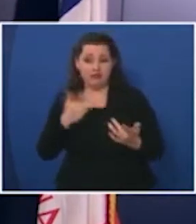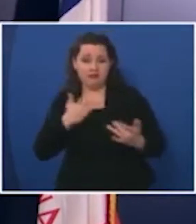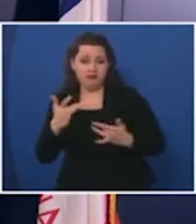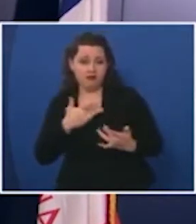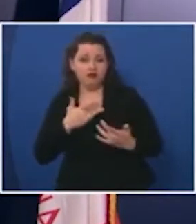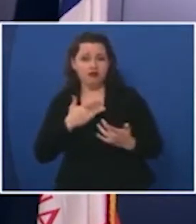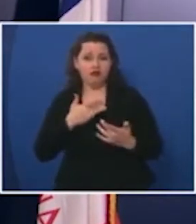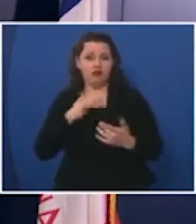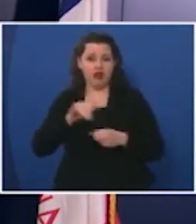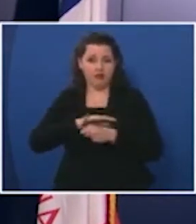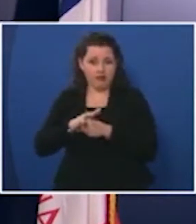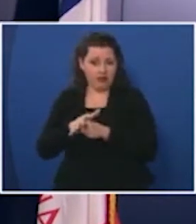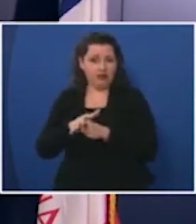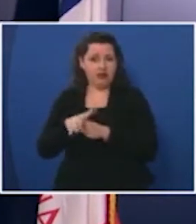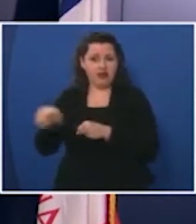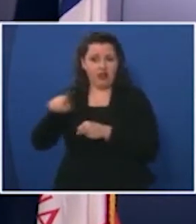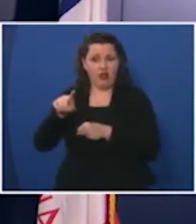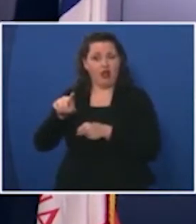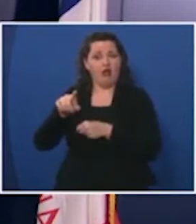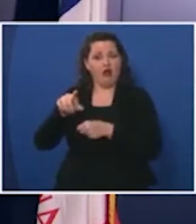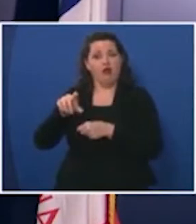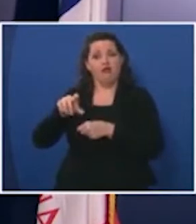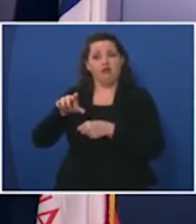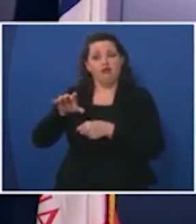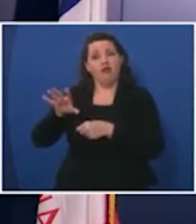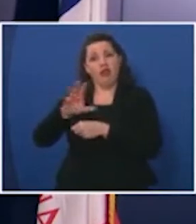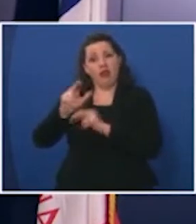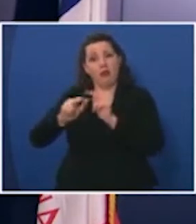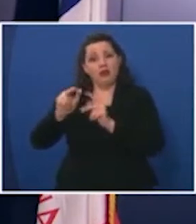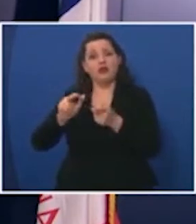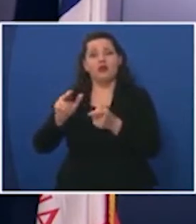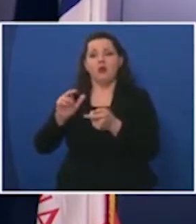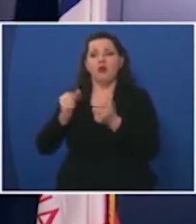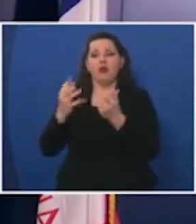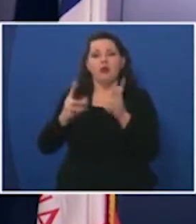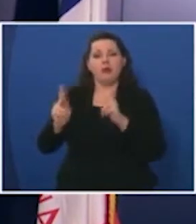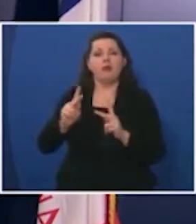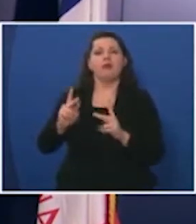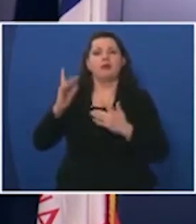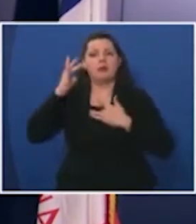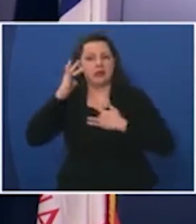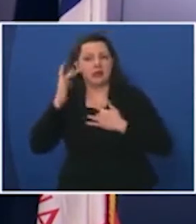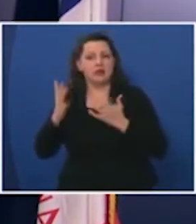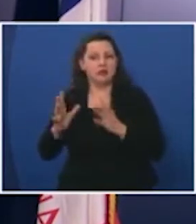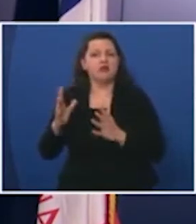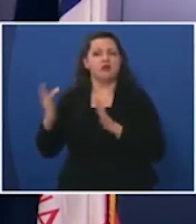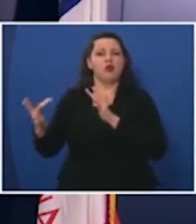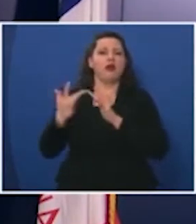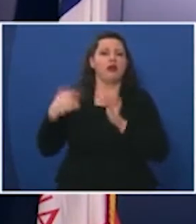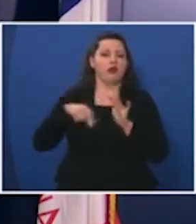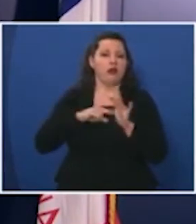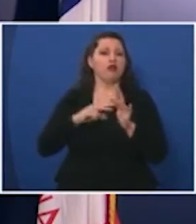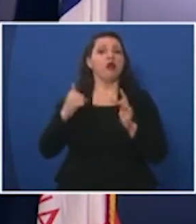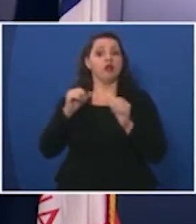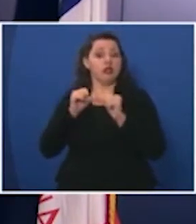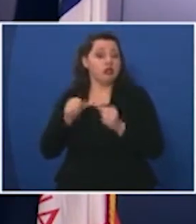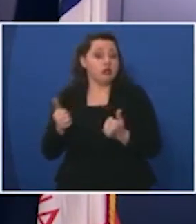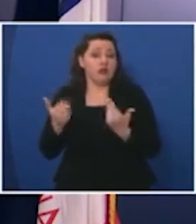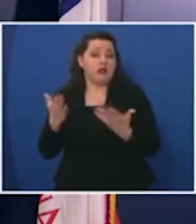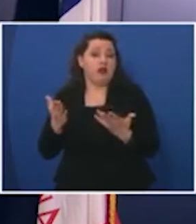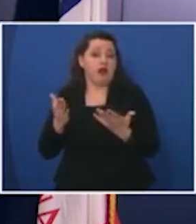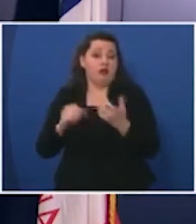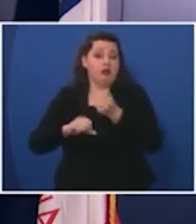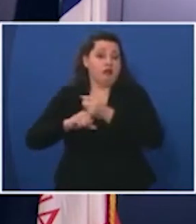the virus in their workplace or the number of employees that they're seeing um that are ill and so we'll continue to provide as much